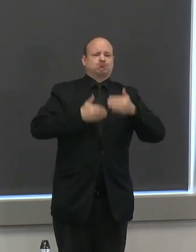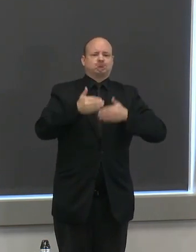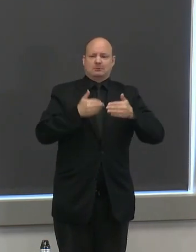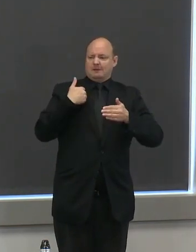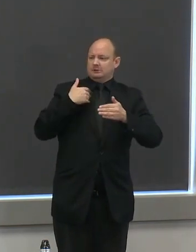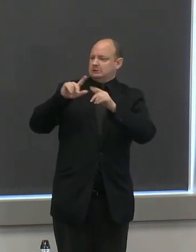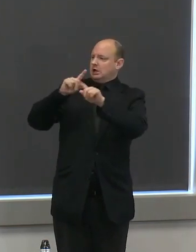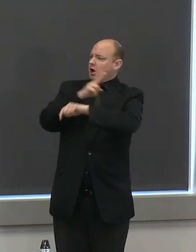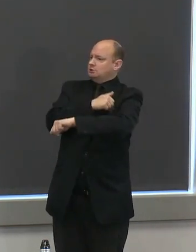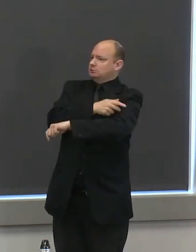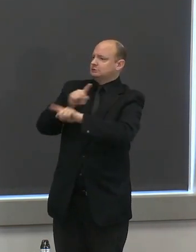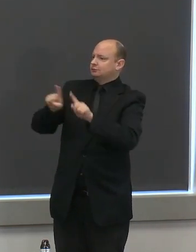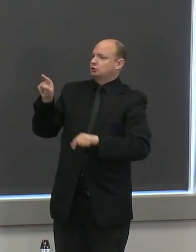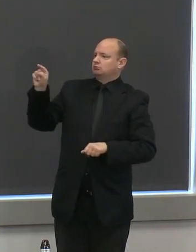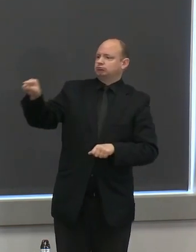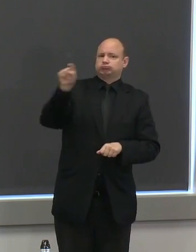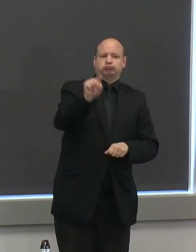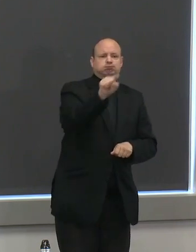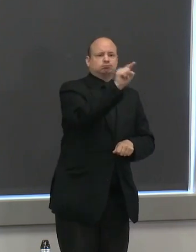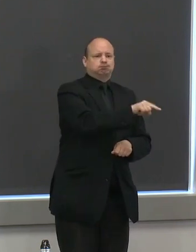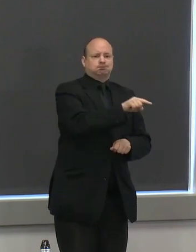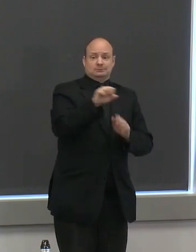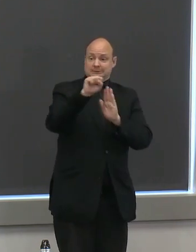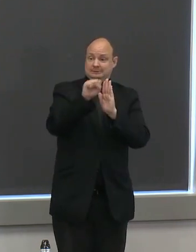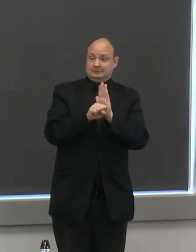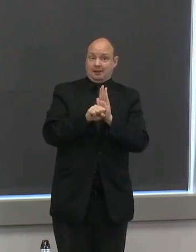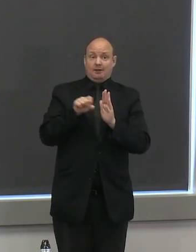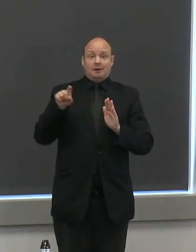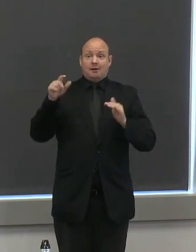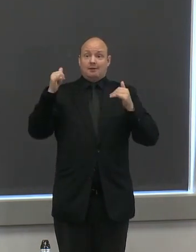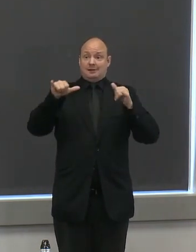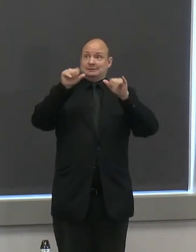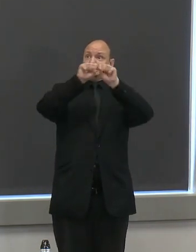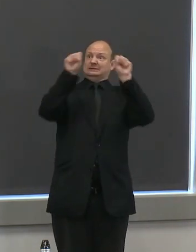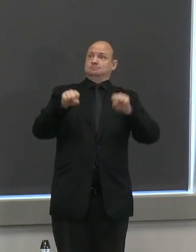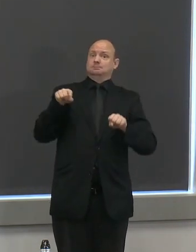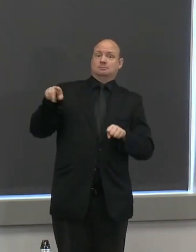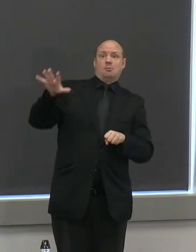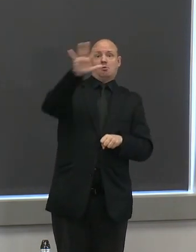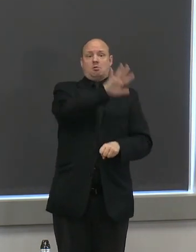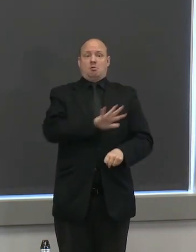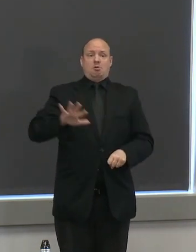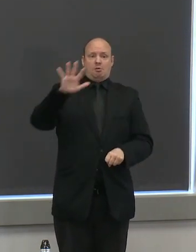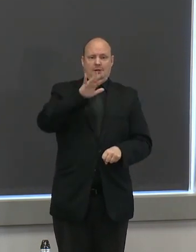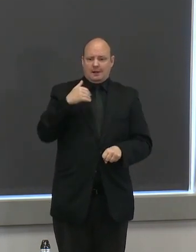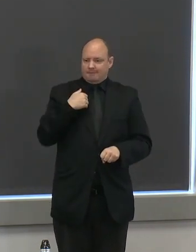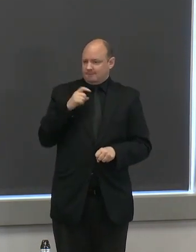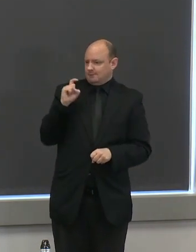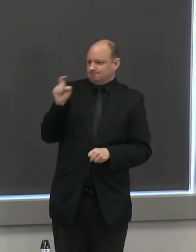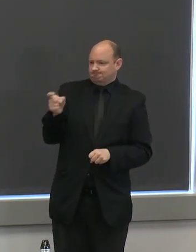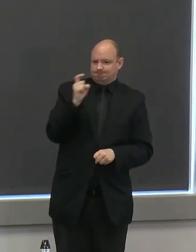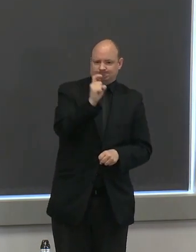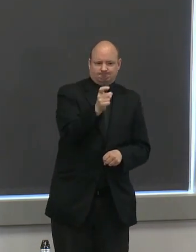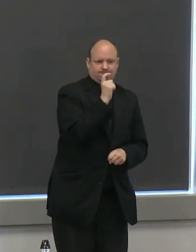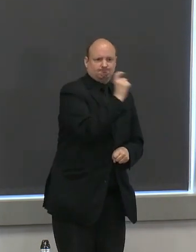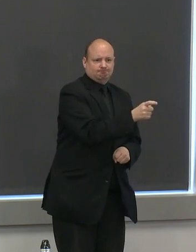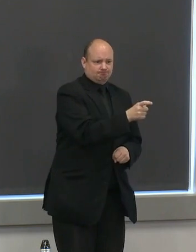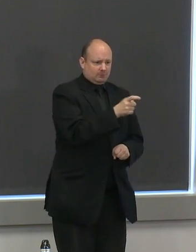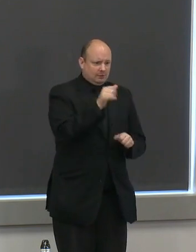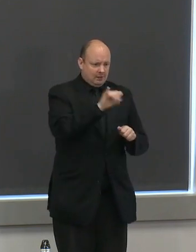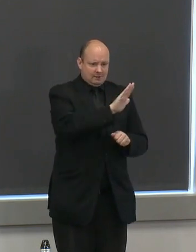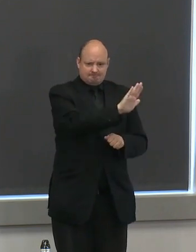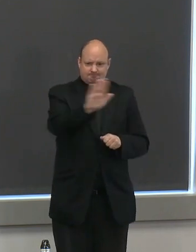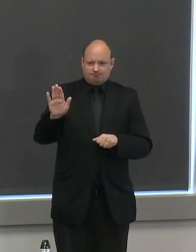as one statewide system that will allocate resources to meet the the state's needs in every region of the state